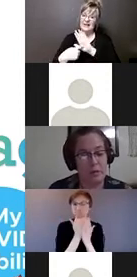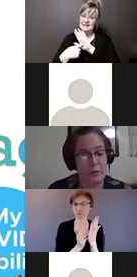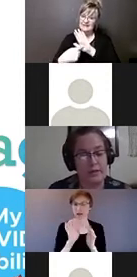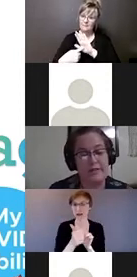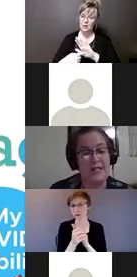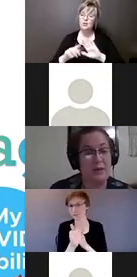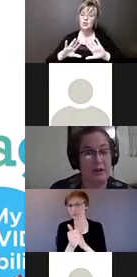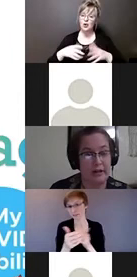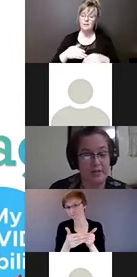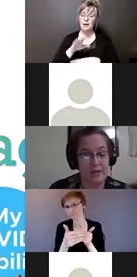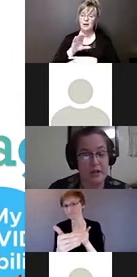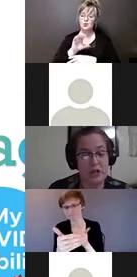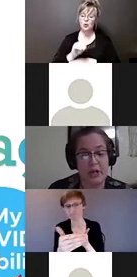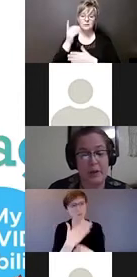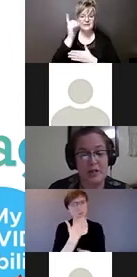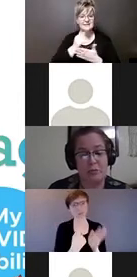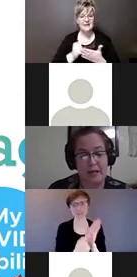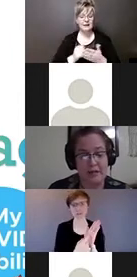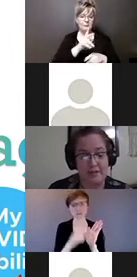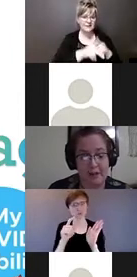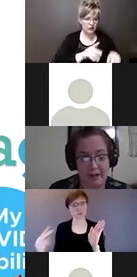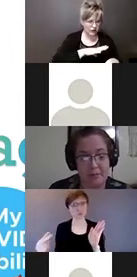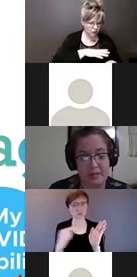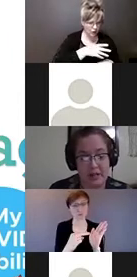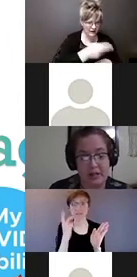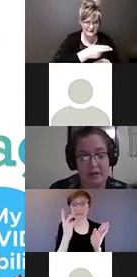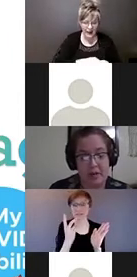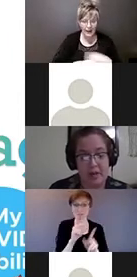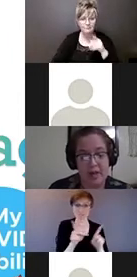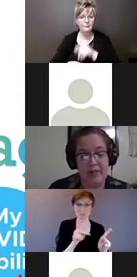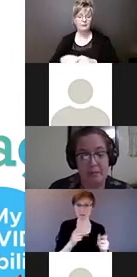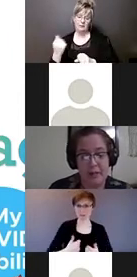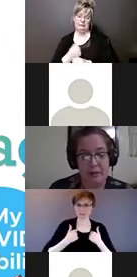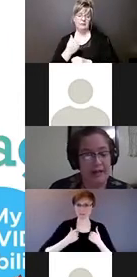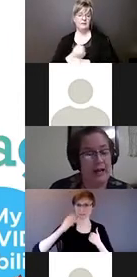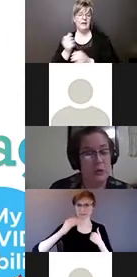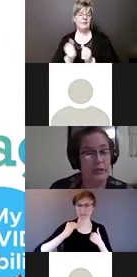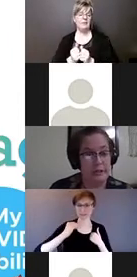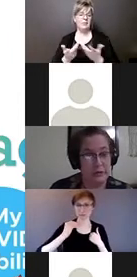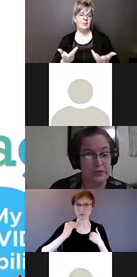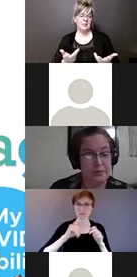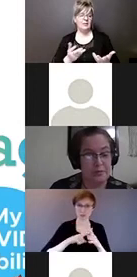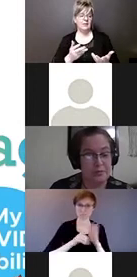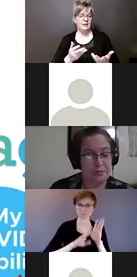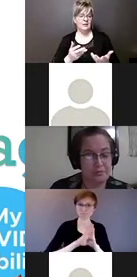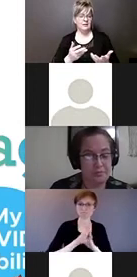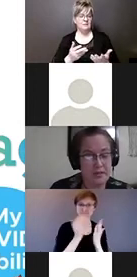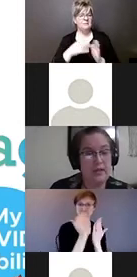with those with lived experience generates relevant material that people can actually use.